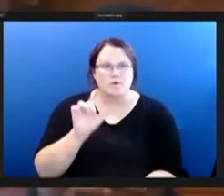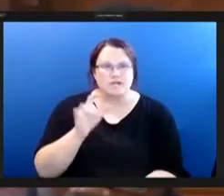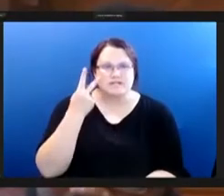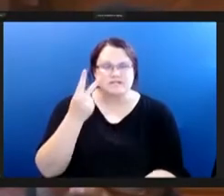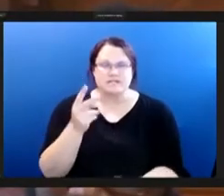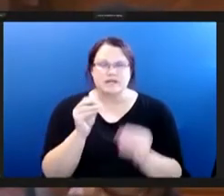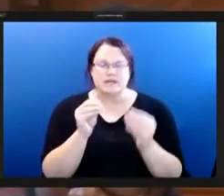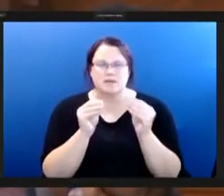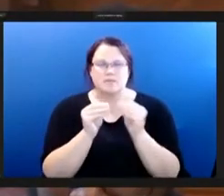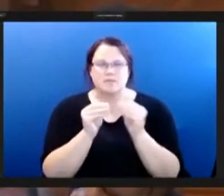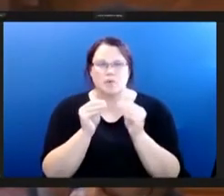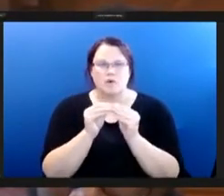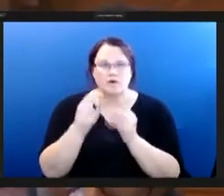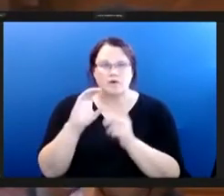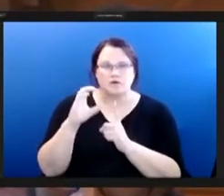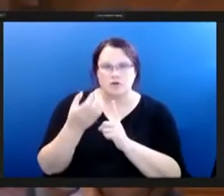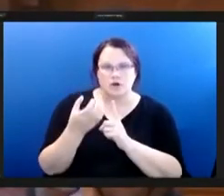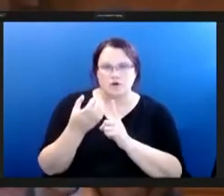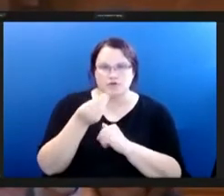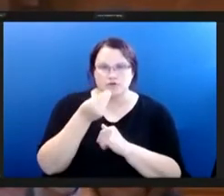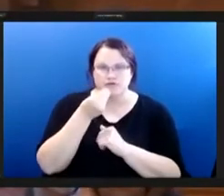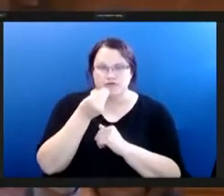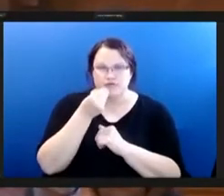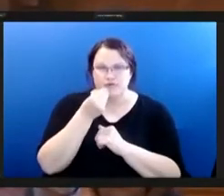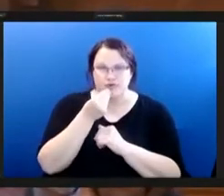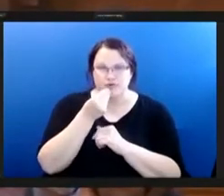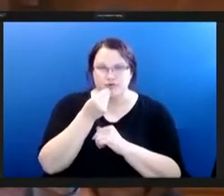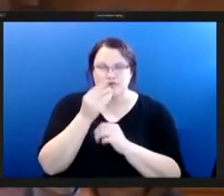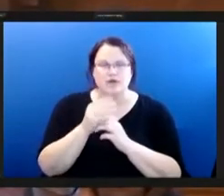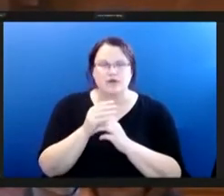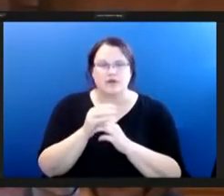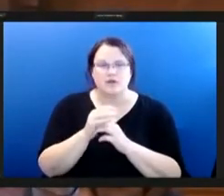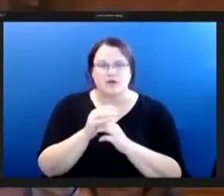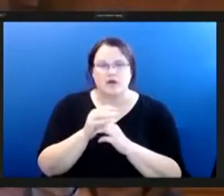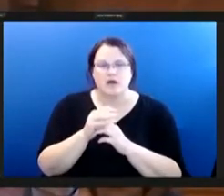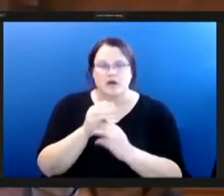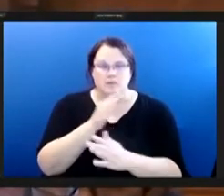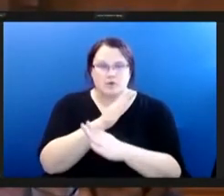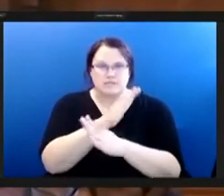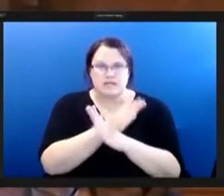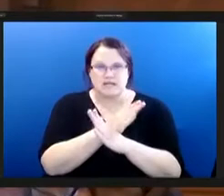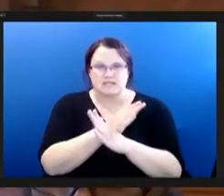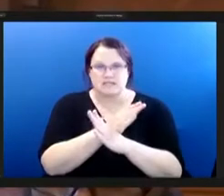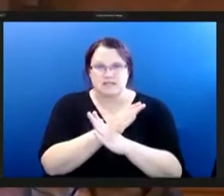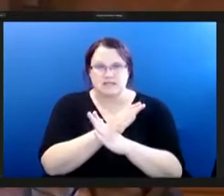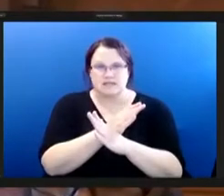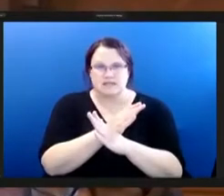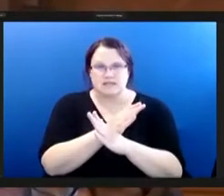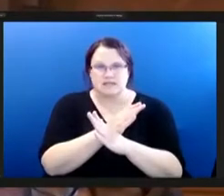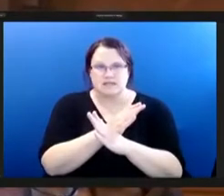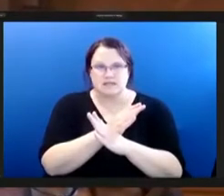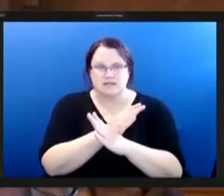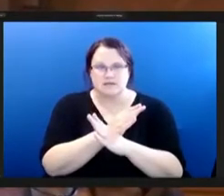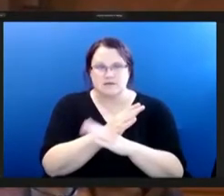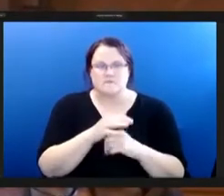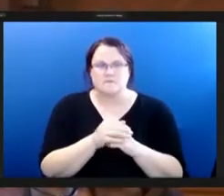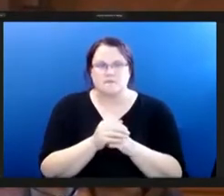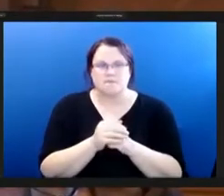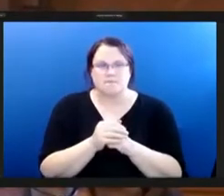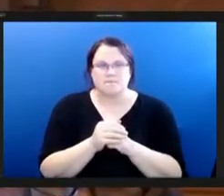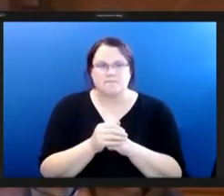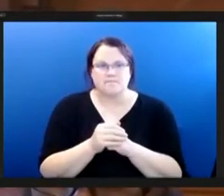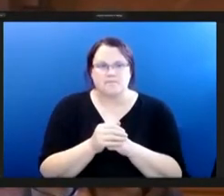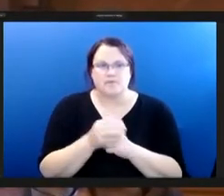cultural food tradition as a part of protecting our in uh identity of food